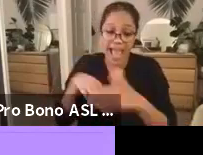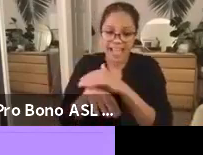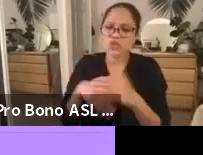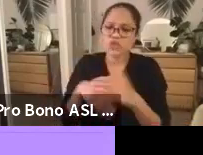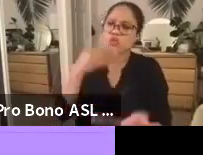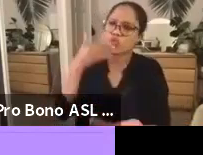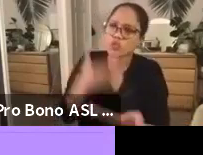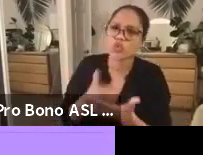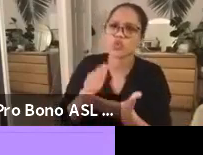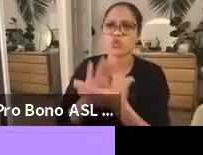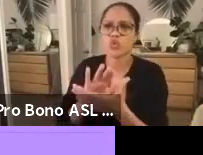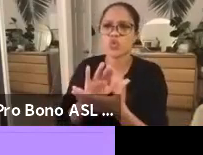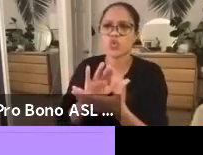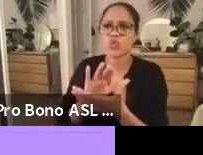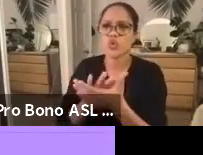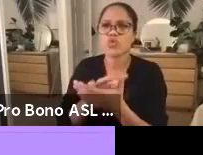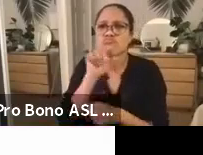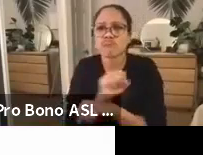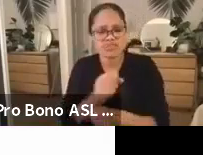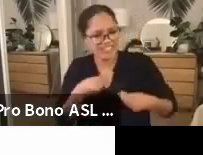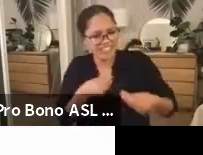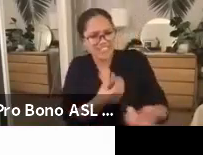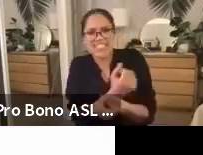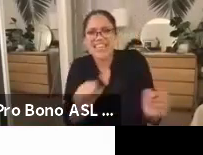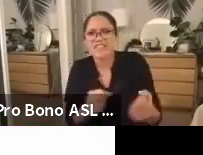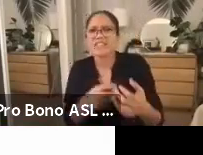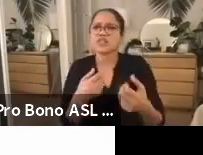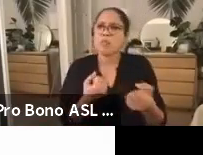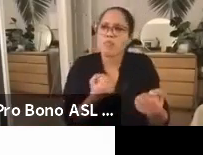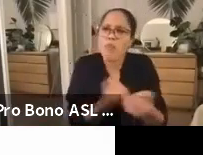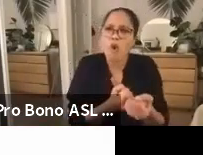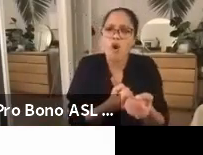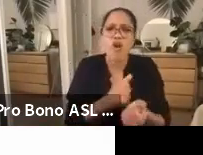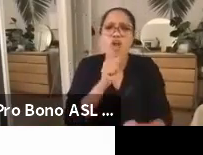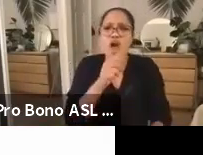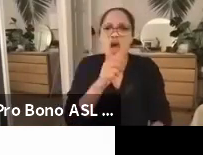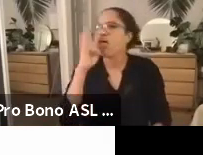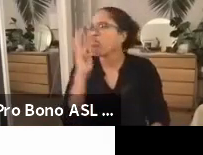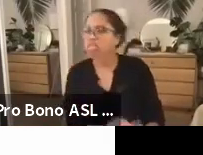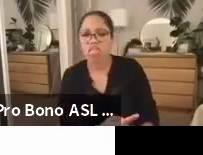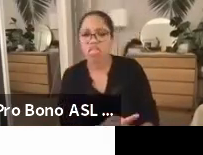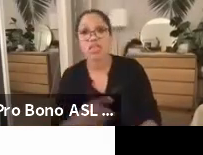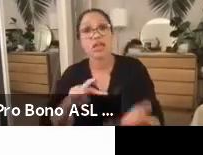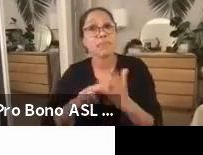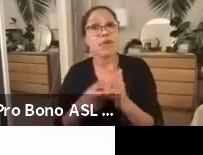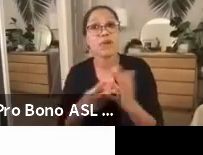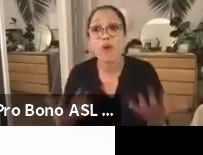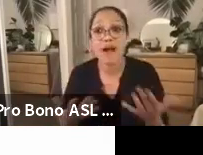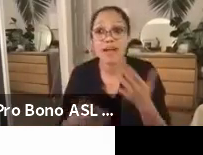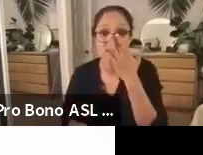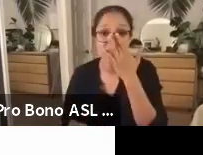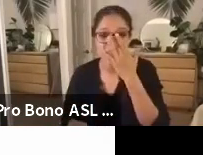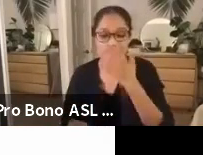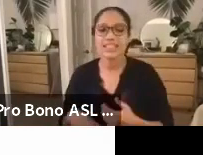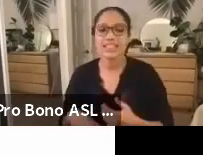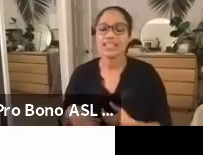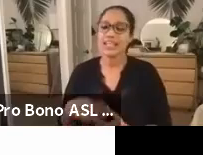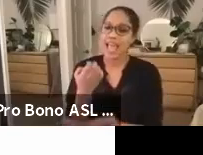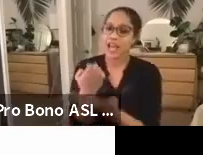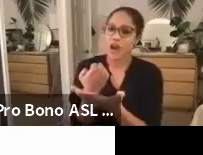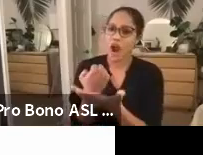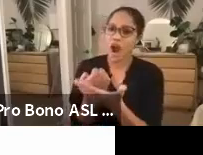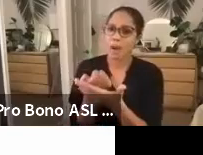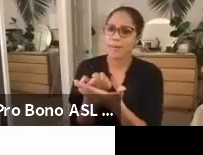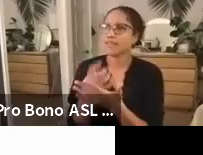safe, and supportive. And that means economic innovation in communities, including piloting